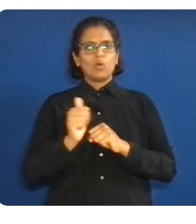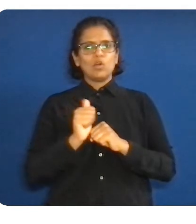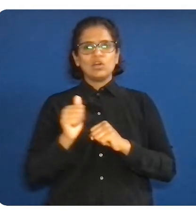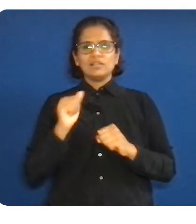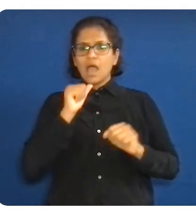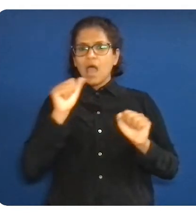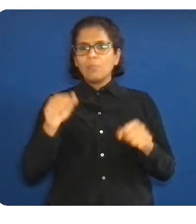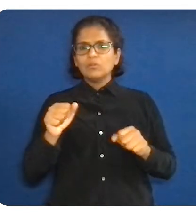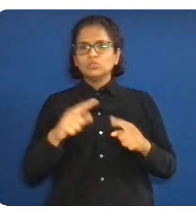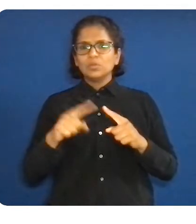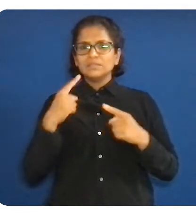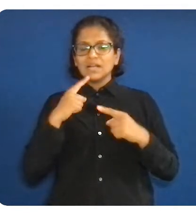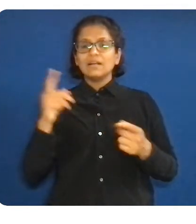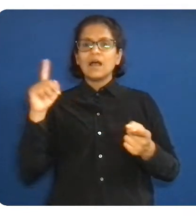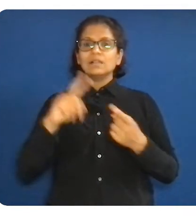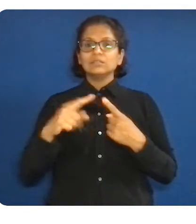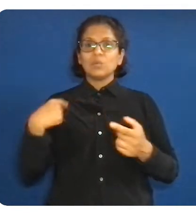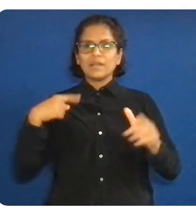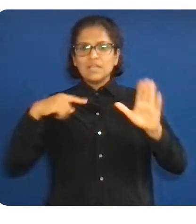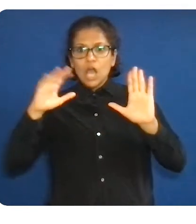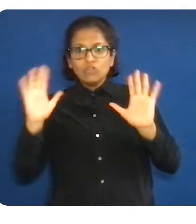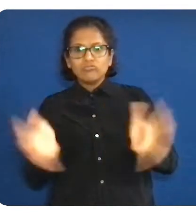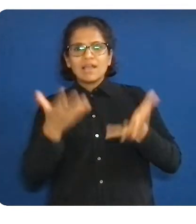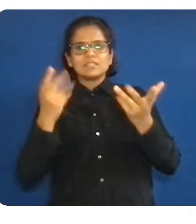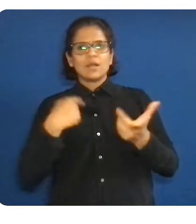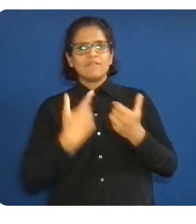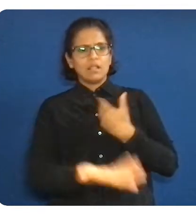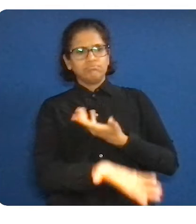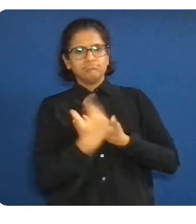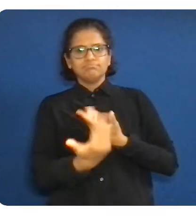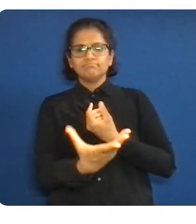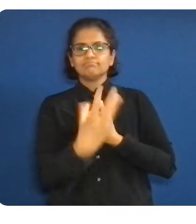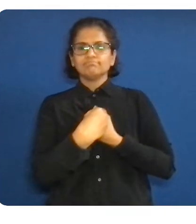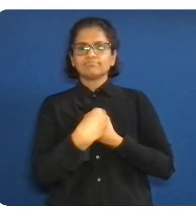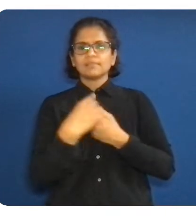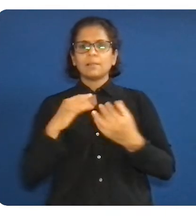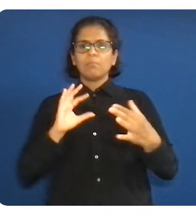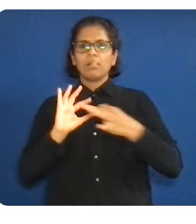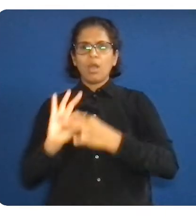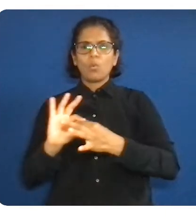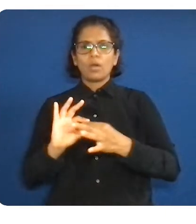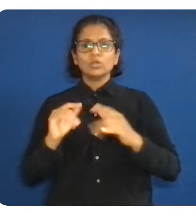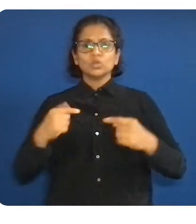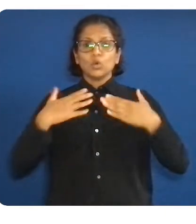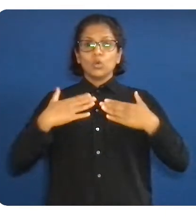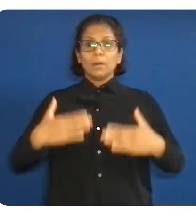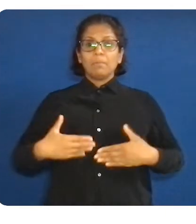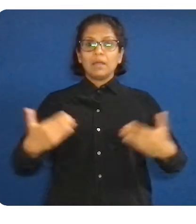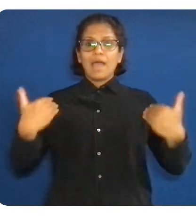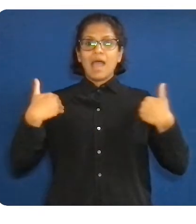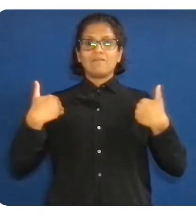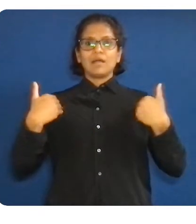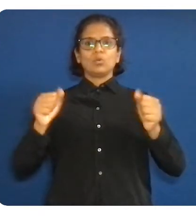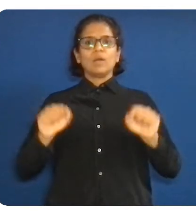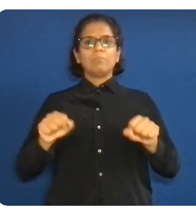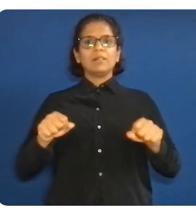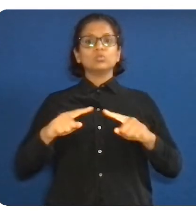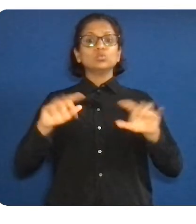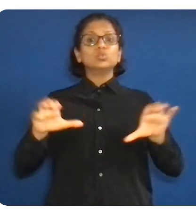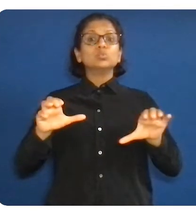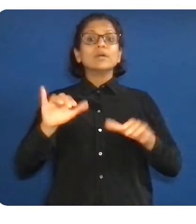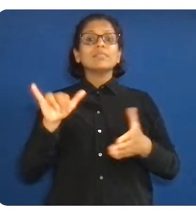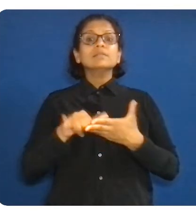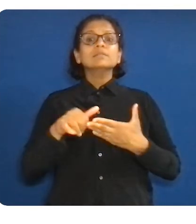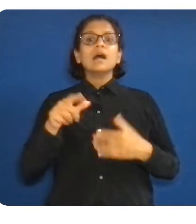have control over this. There are ways to check in with ourselves, noticing are we turning inward, focusing